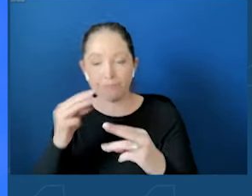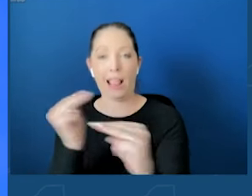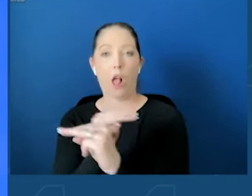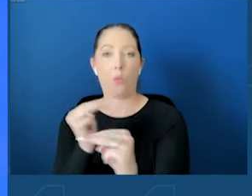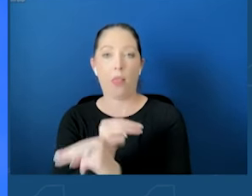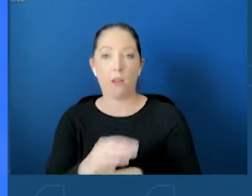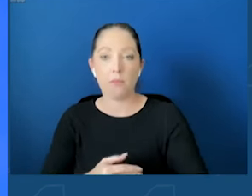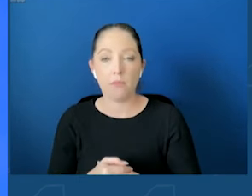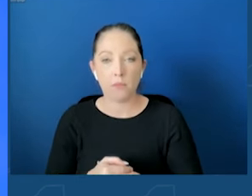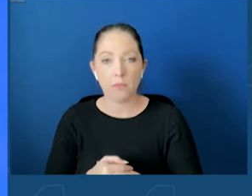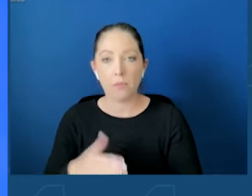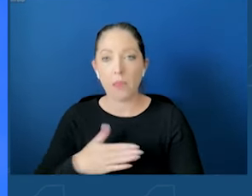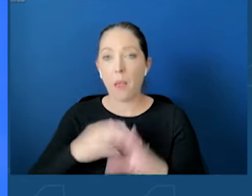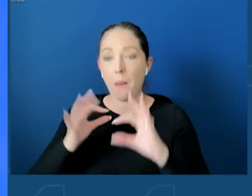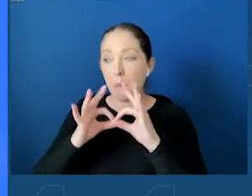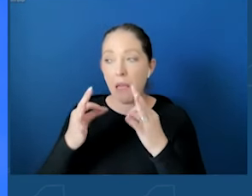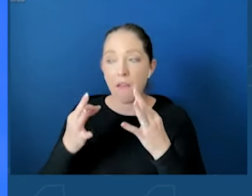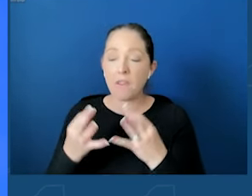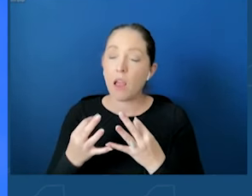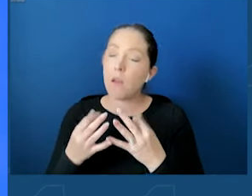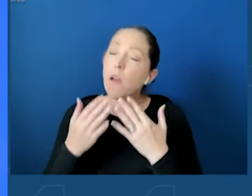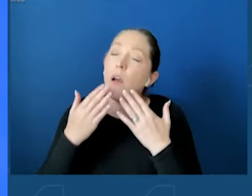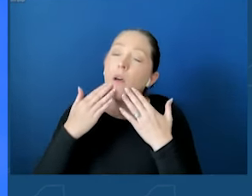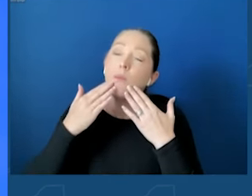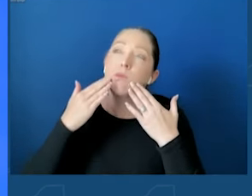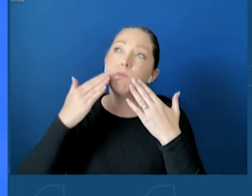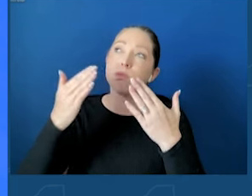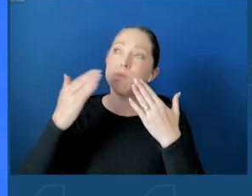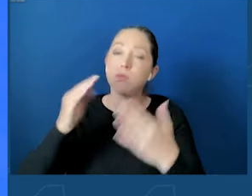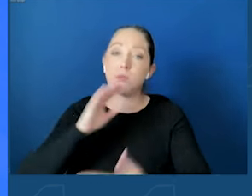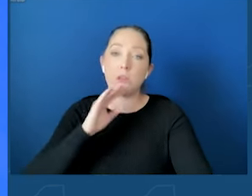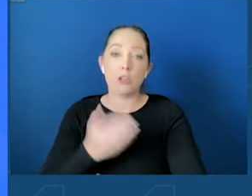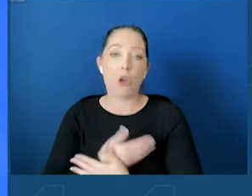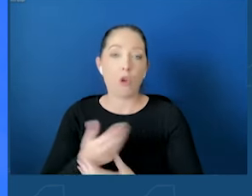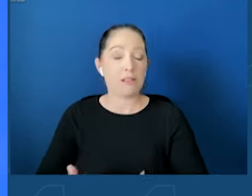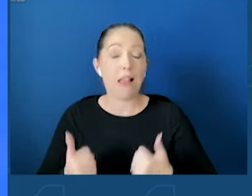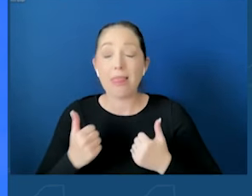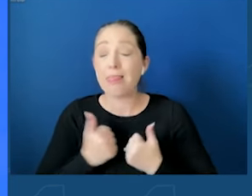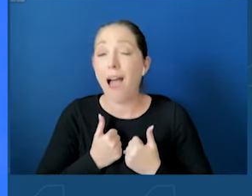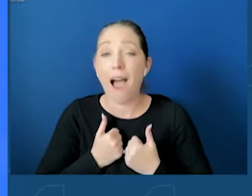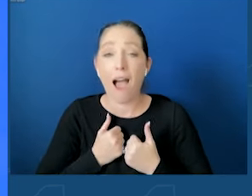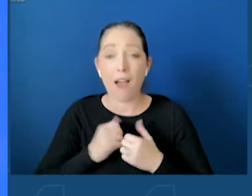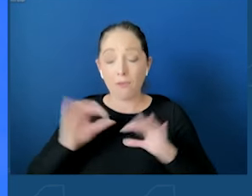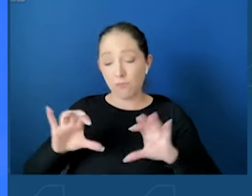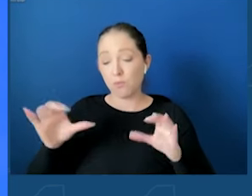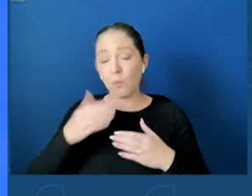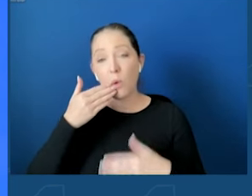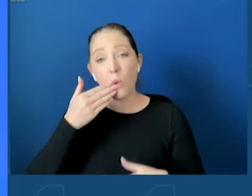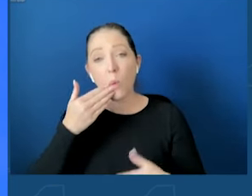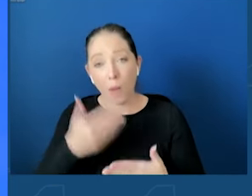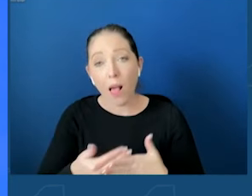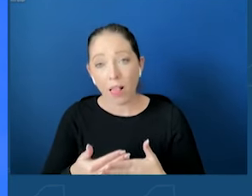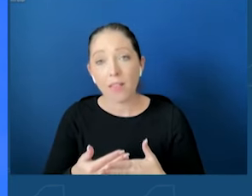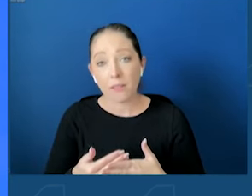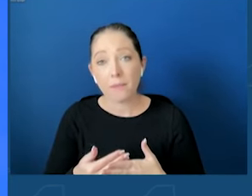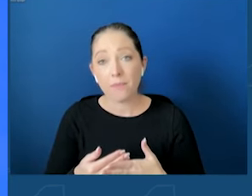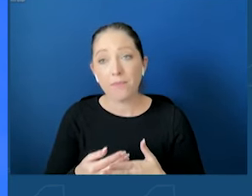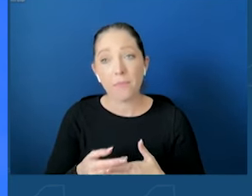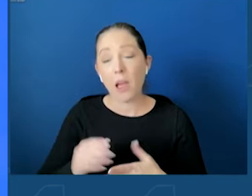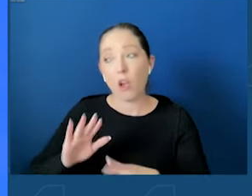that Alexis is alive, doing well, and with us here today, though she is forever changed with her illness